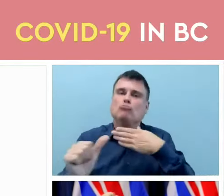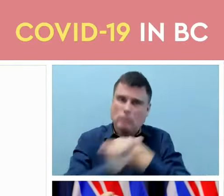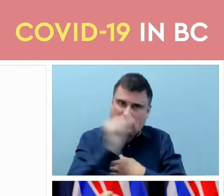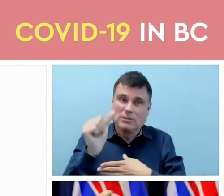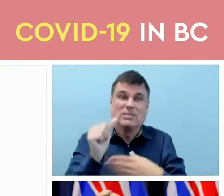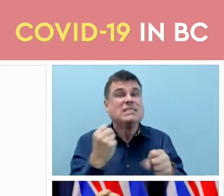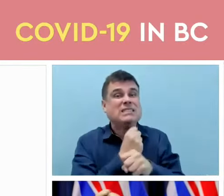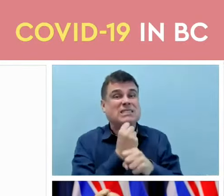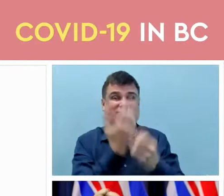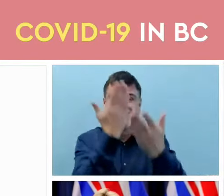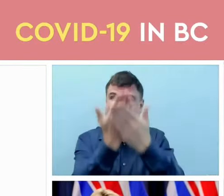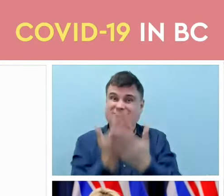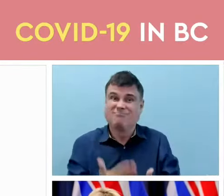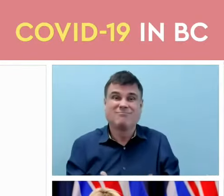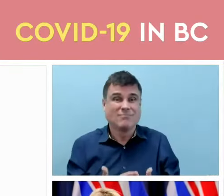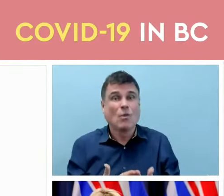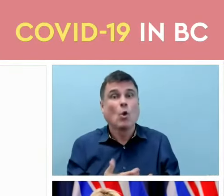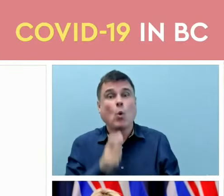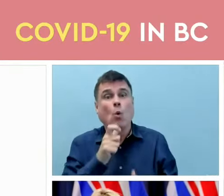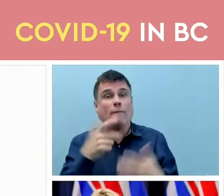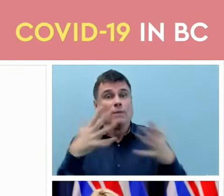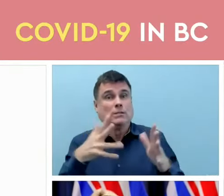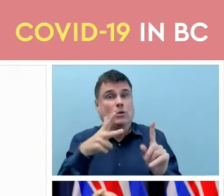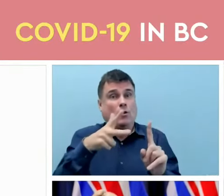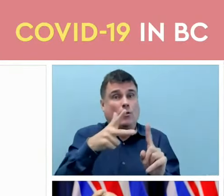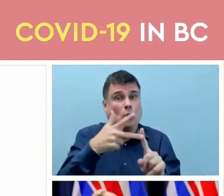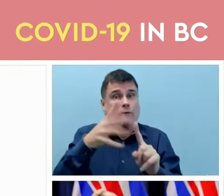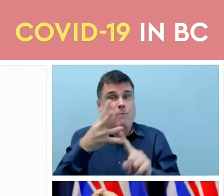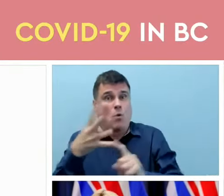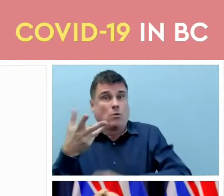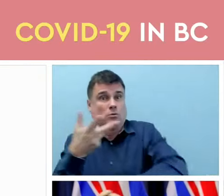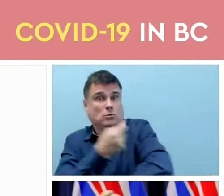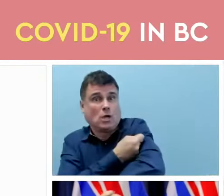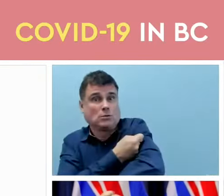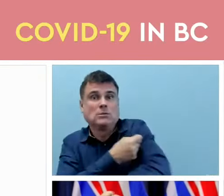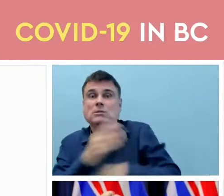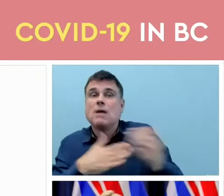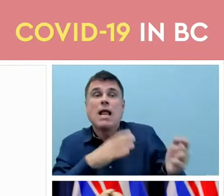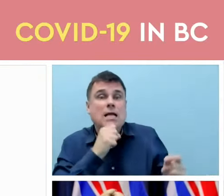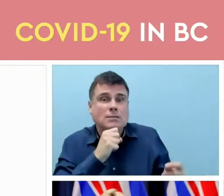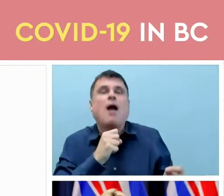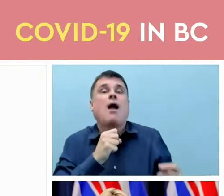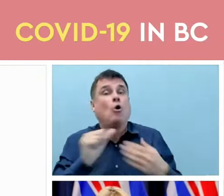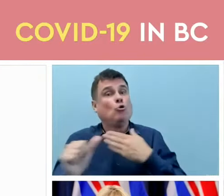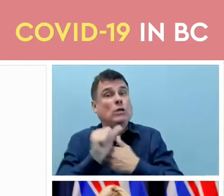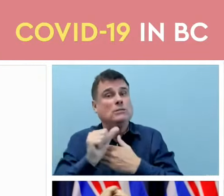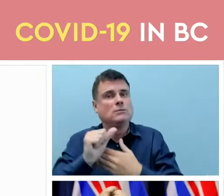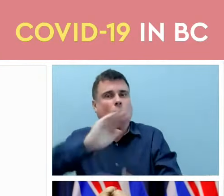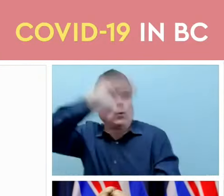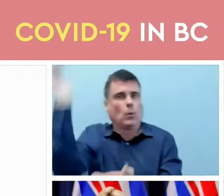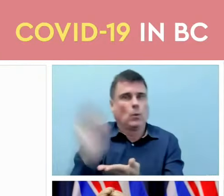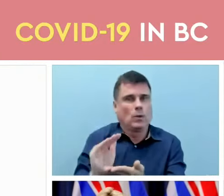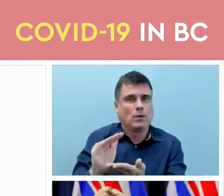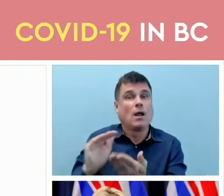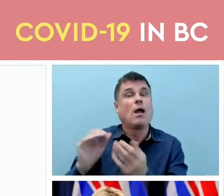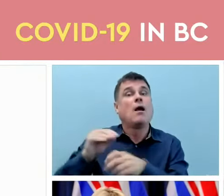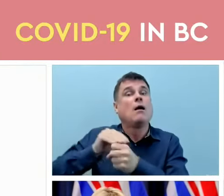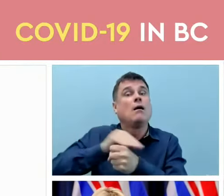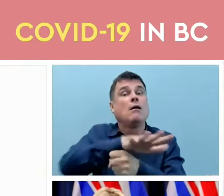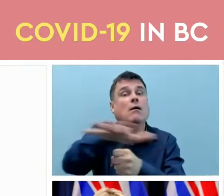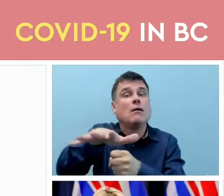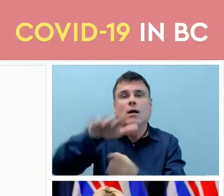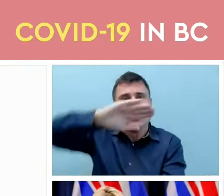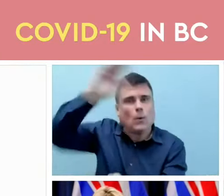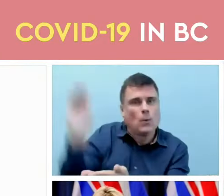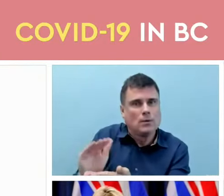decreases transmission, doesn't eliminate it completely, but even with Omicron, even with the VA.2,